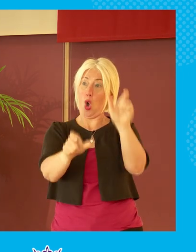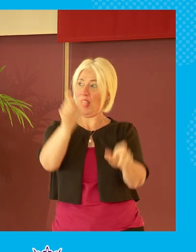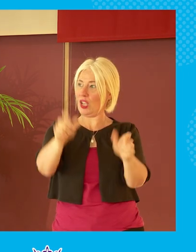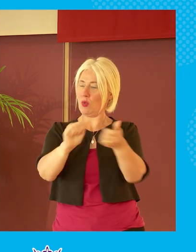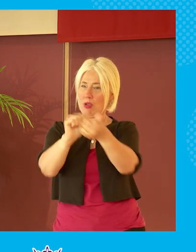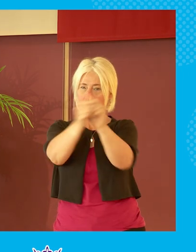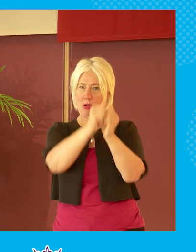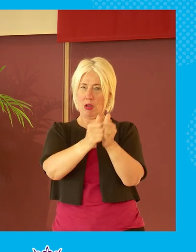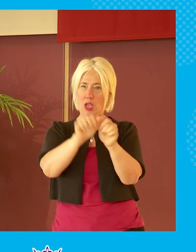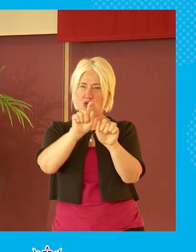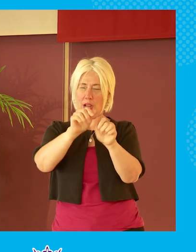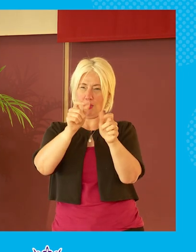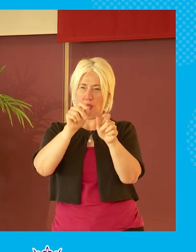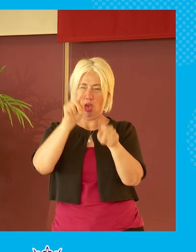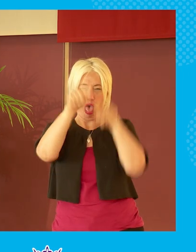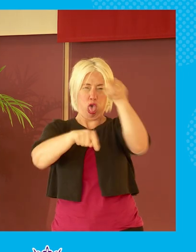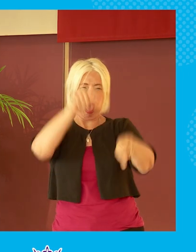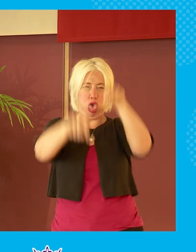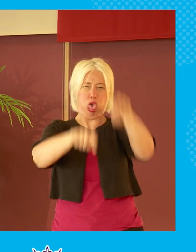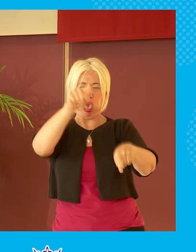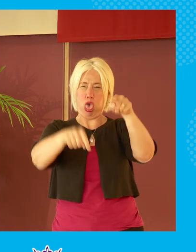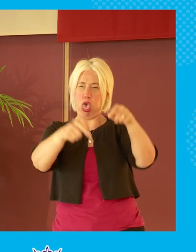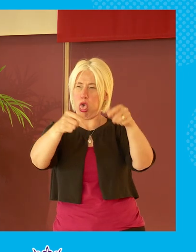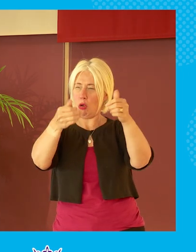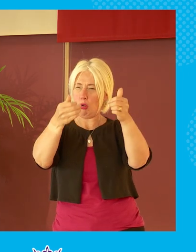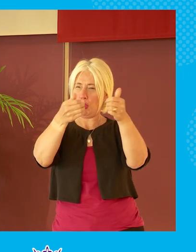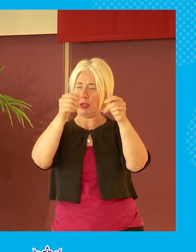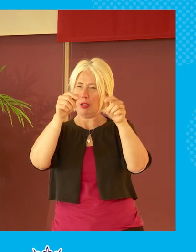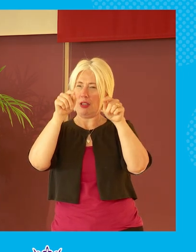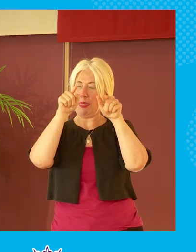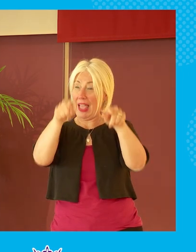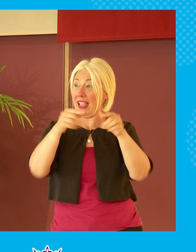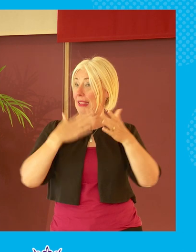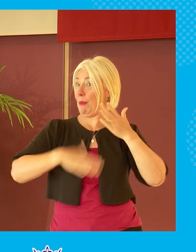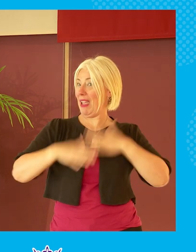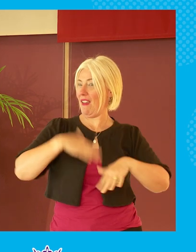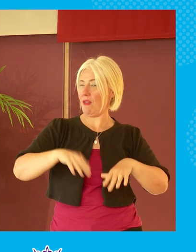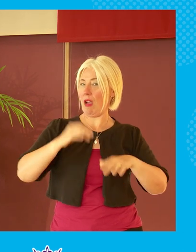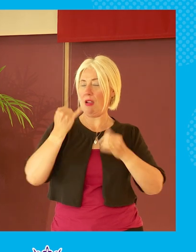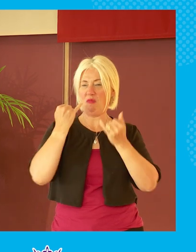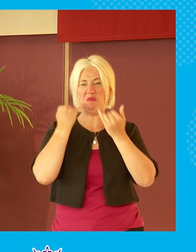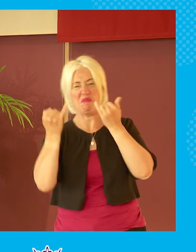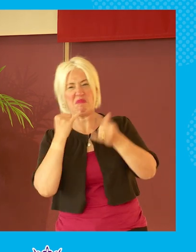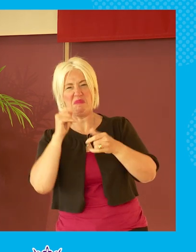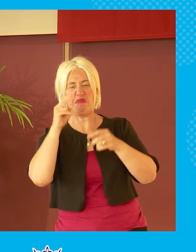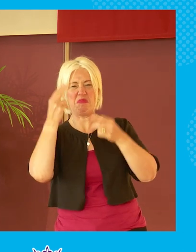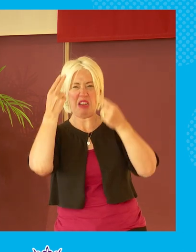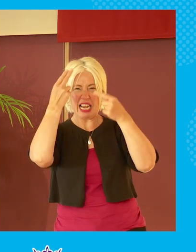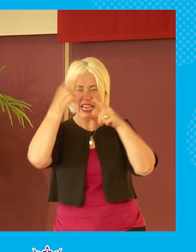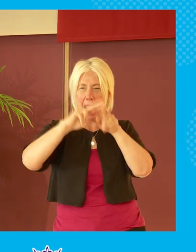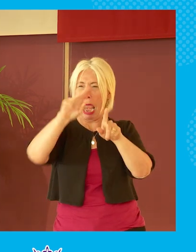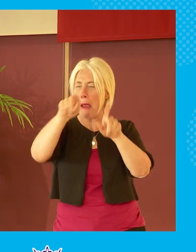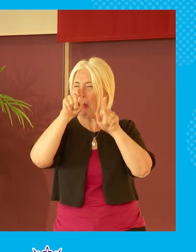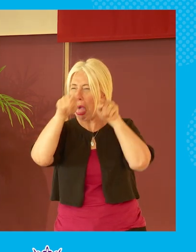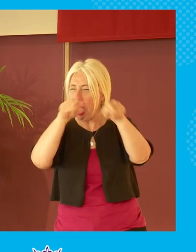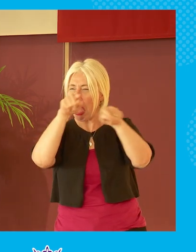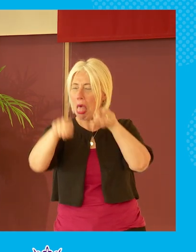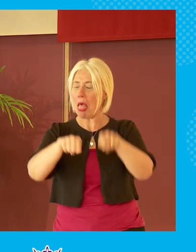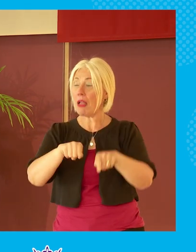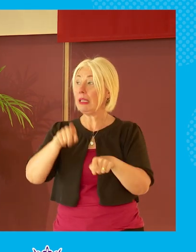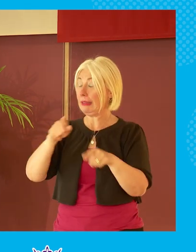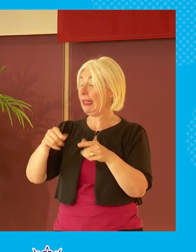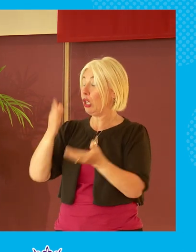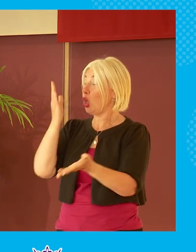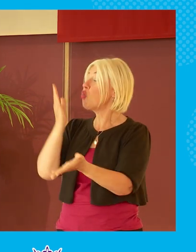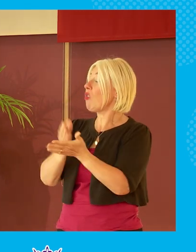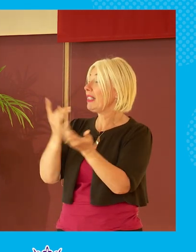maybe to start nailing some of that um bad behavior and name calling because i think that trust issue and the issue that sheila raised